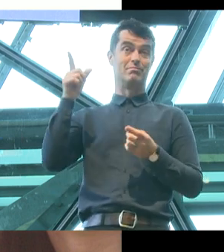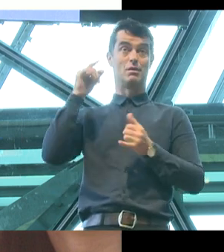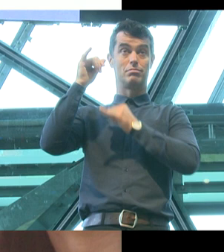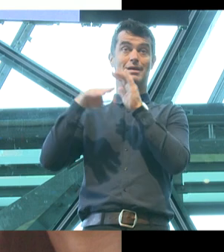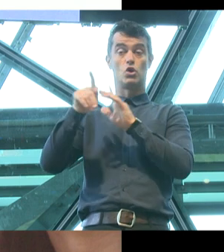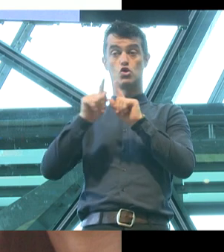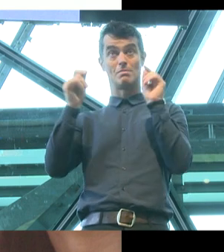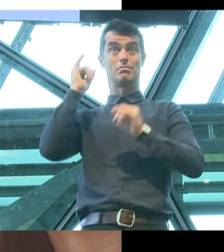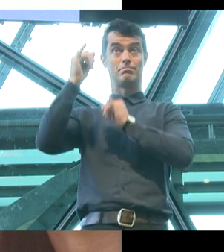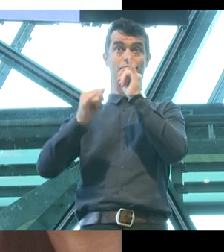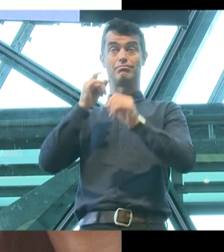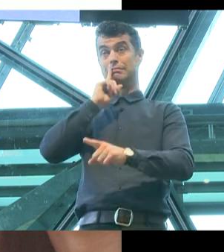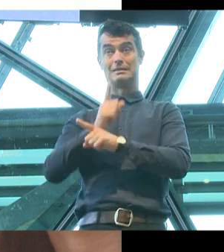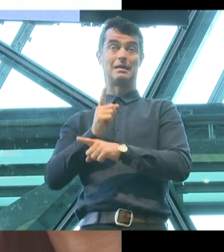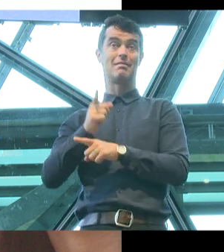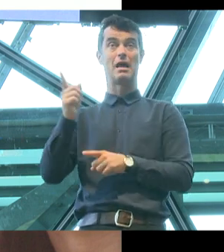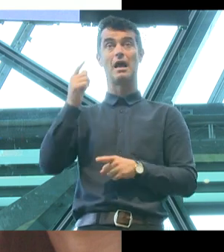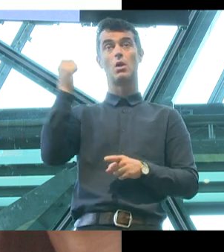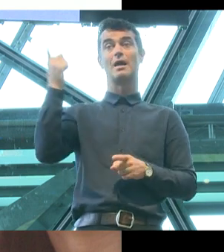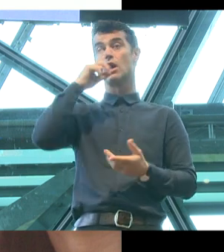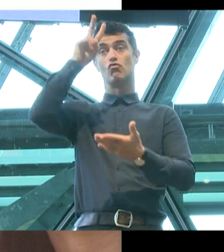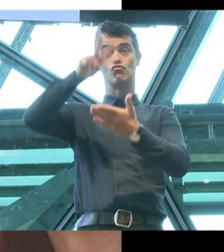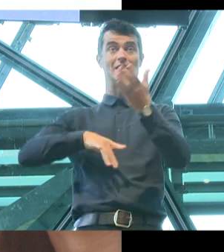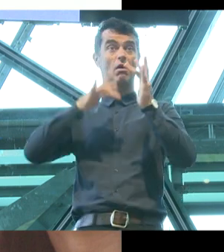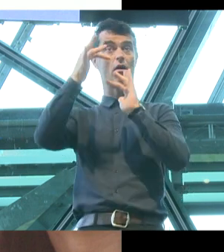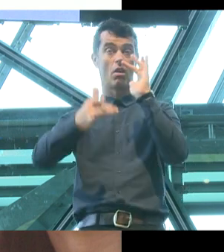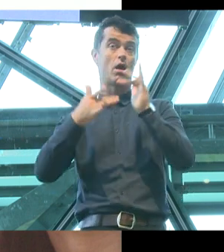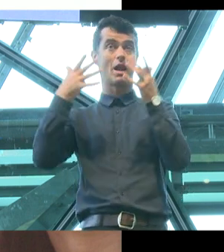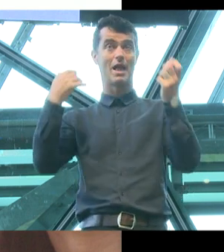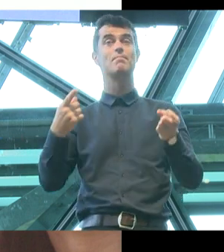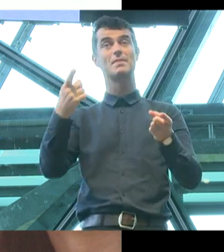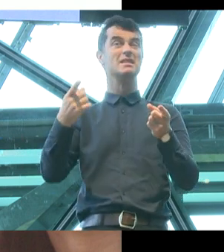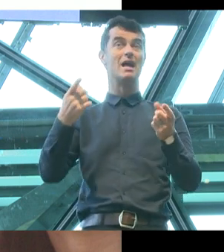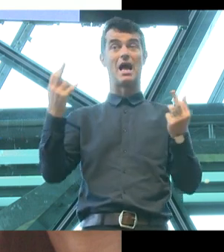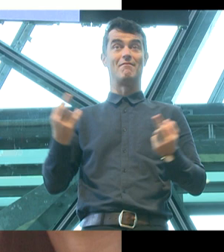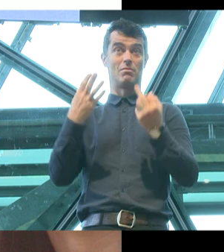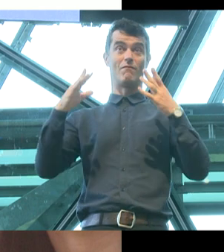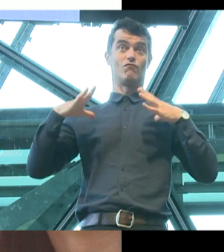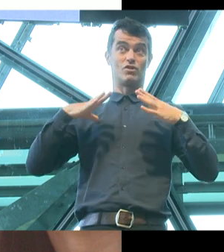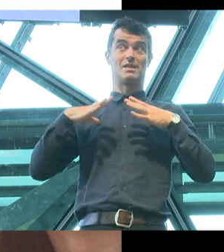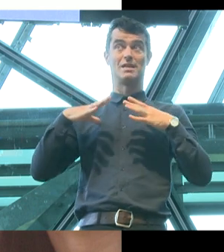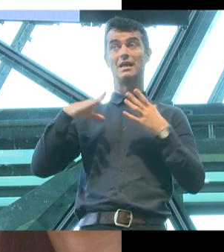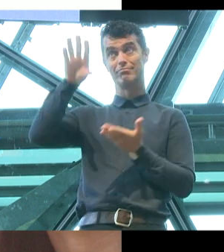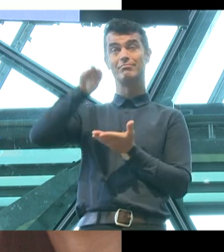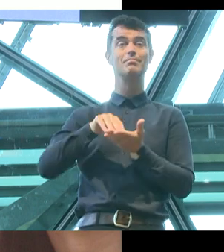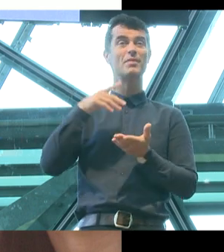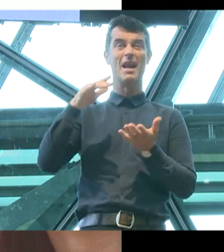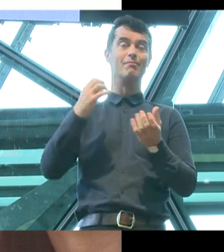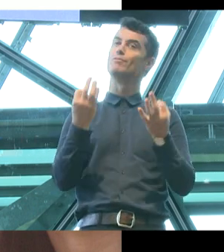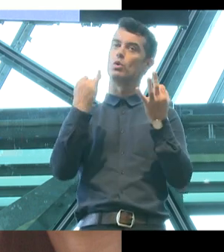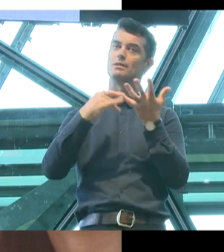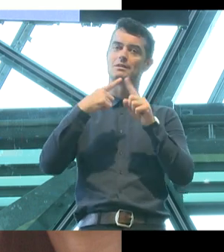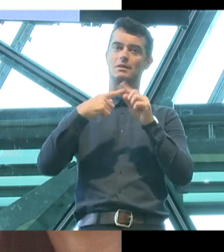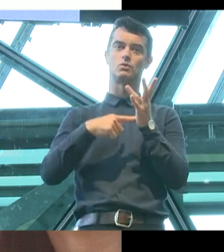can actually read All of Us online. It has always been freely available and it is distinctly sex toy free.